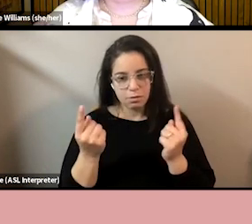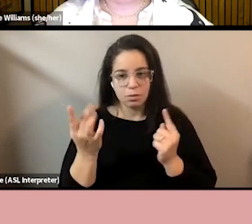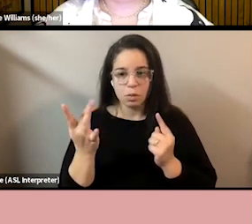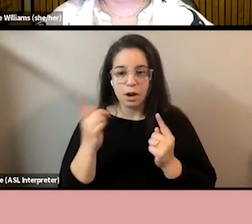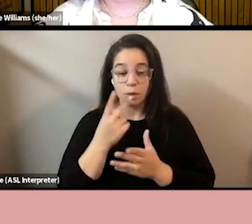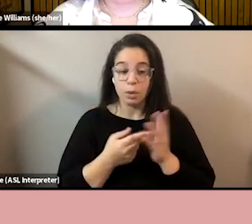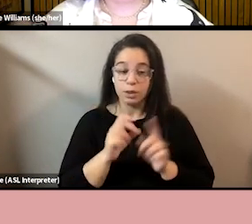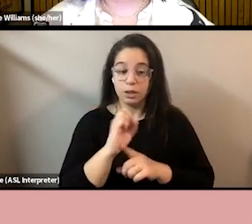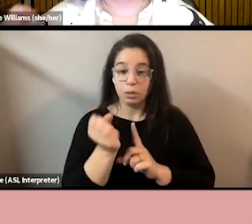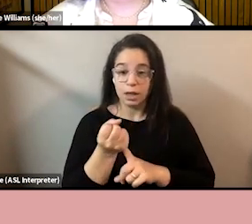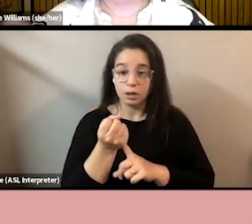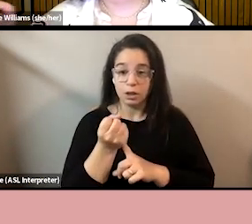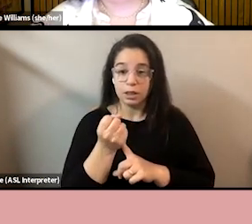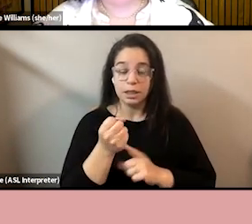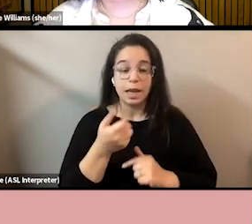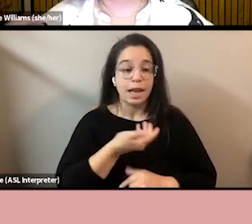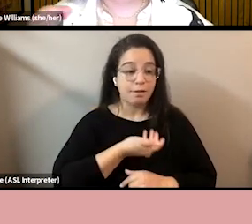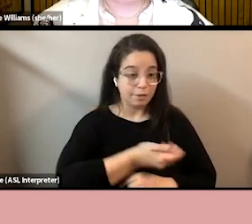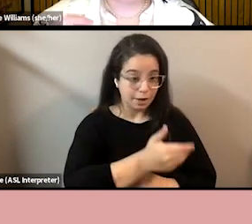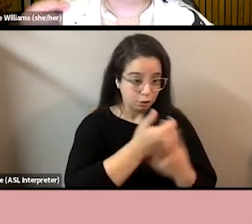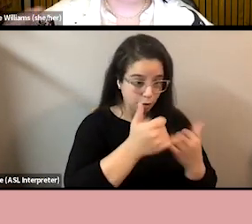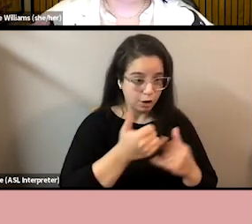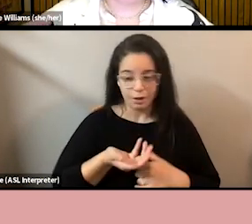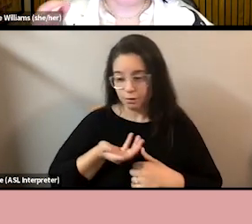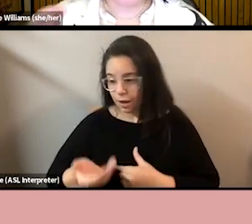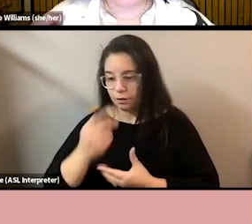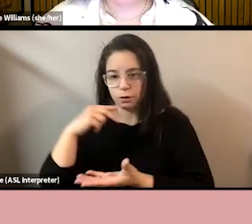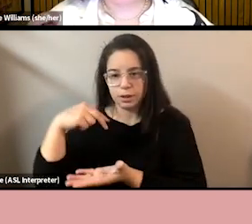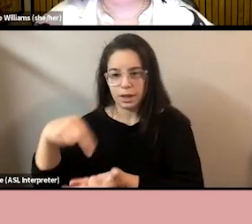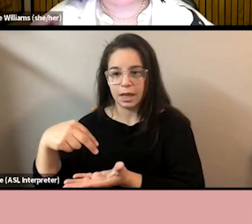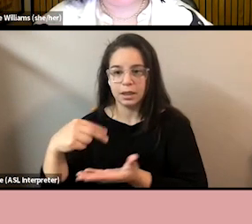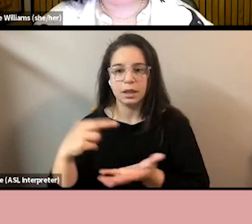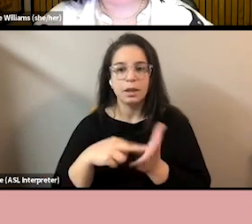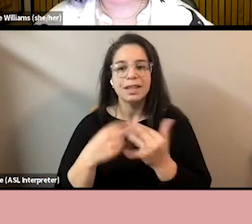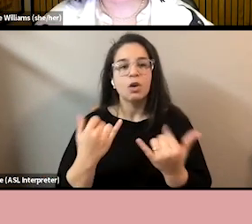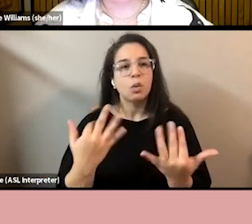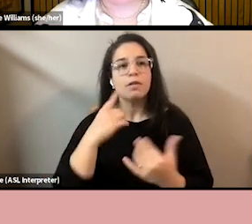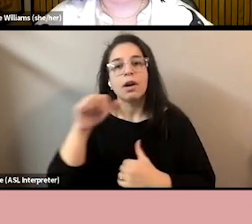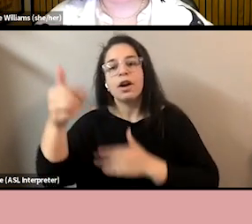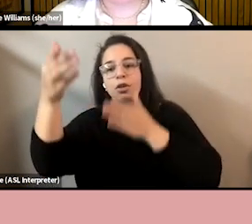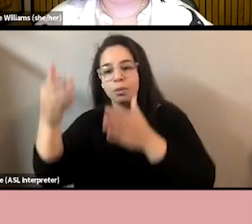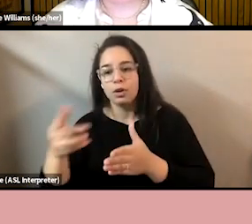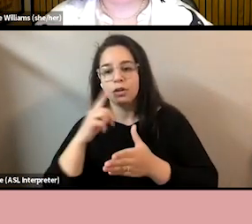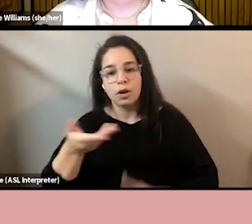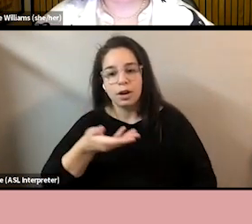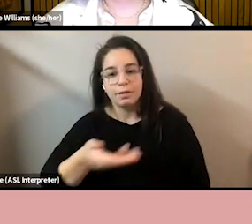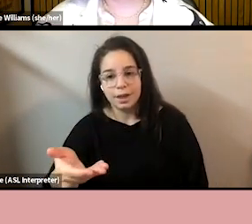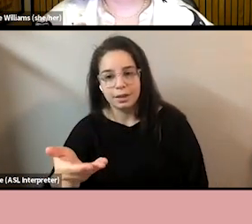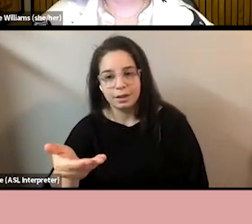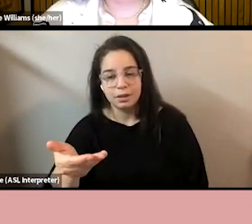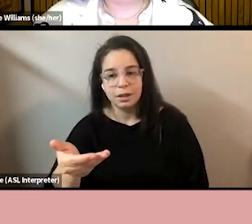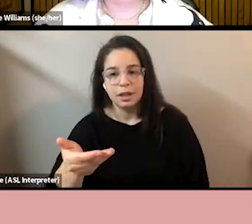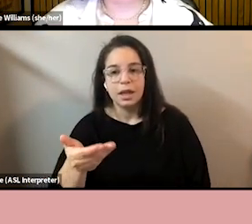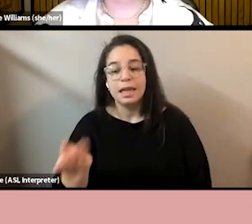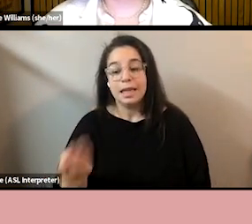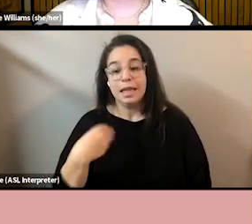these situations, being invited to the party and being invited to dance, we're waiting for someone else to issue that invitation to give us